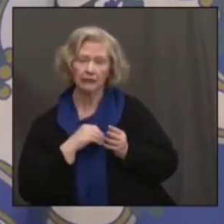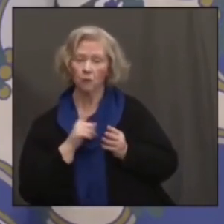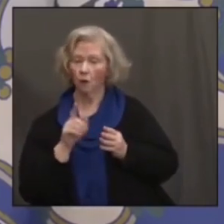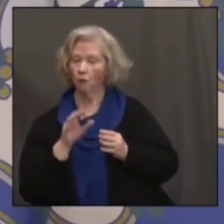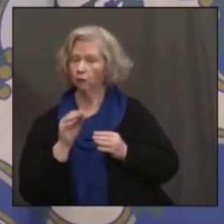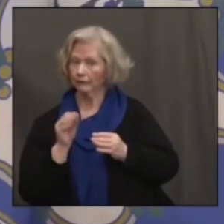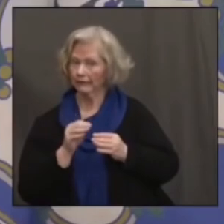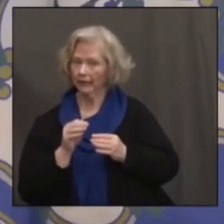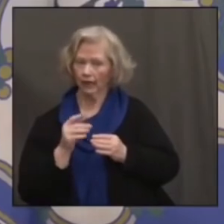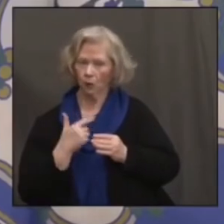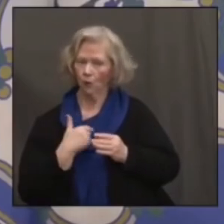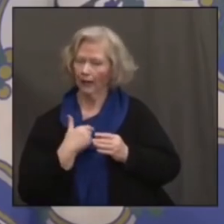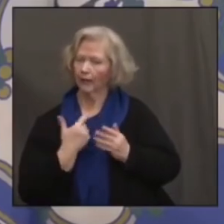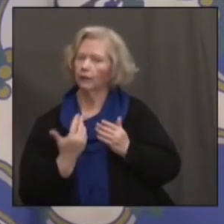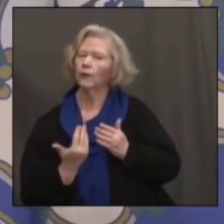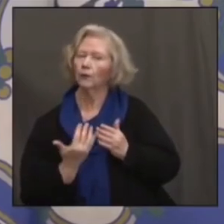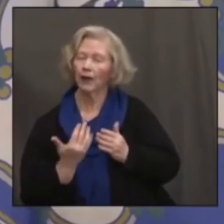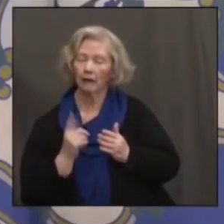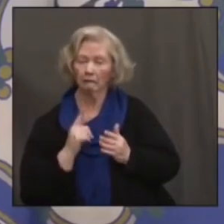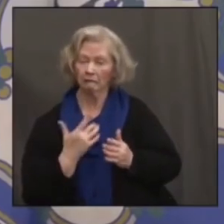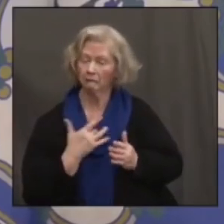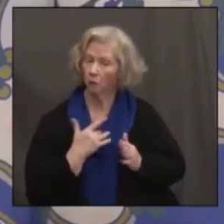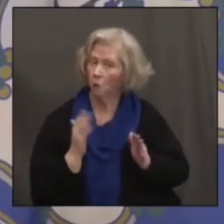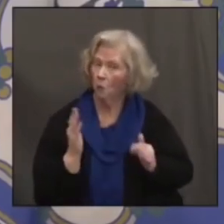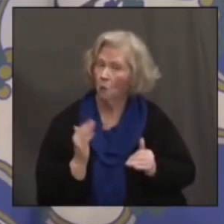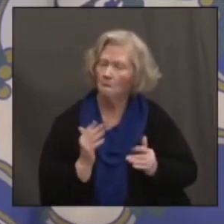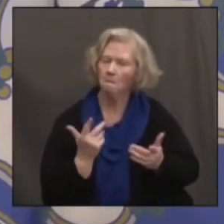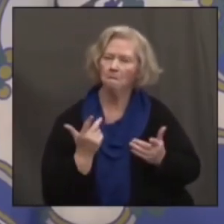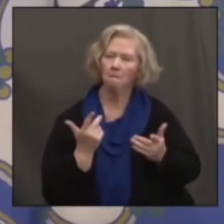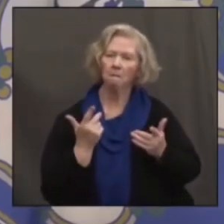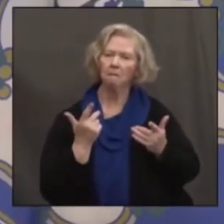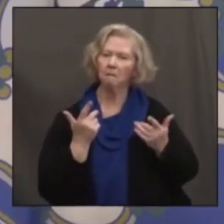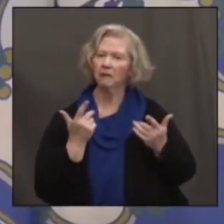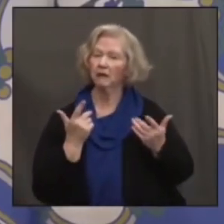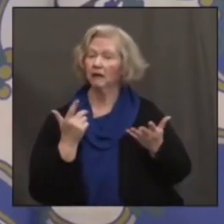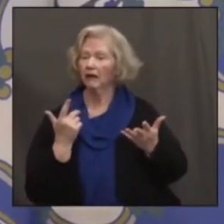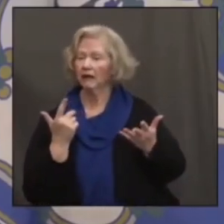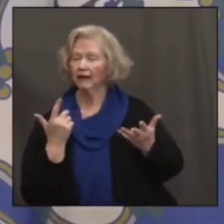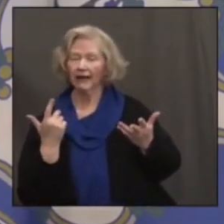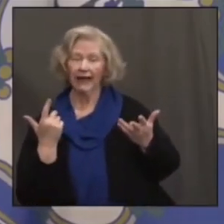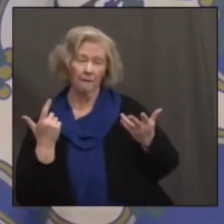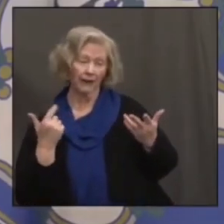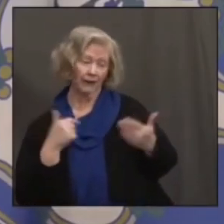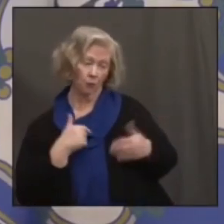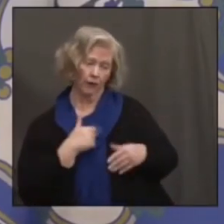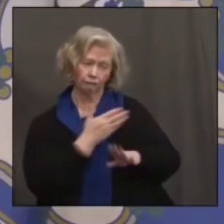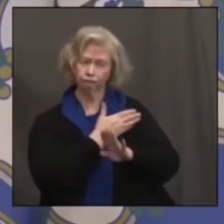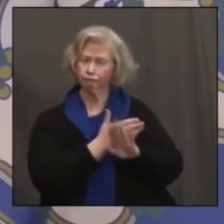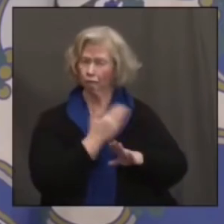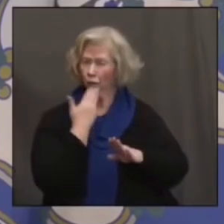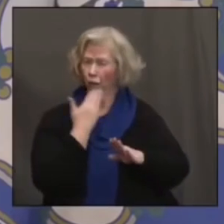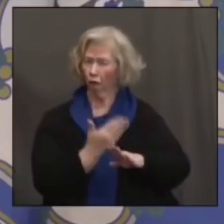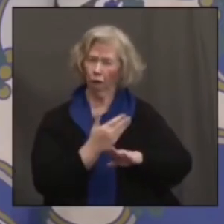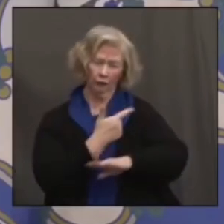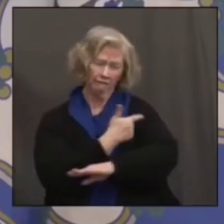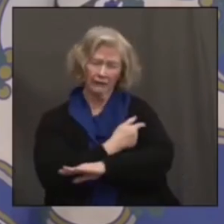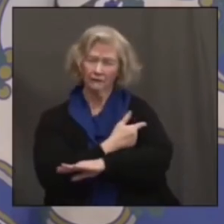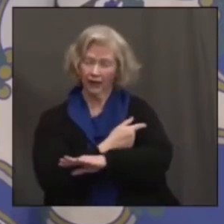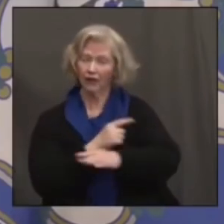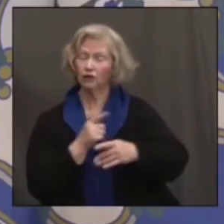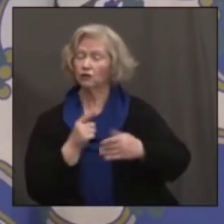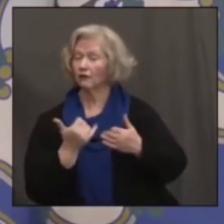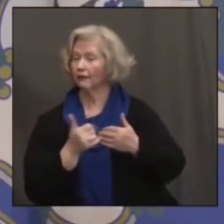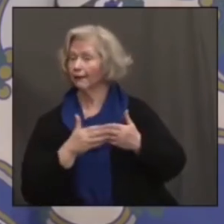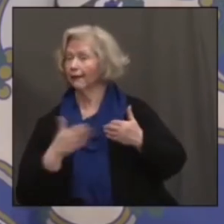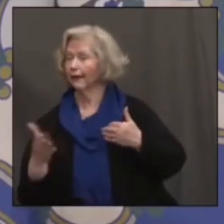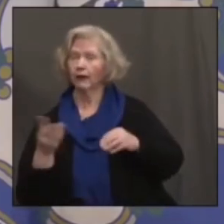like to think, you know, that we turn the corner, we're only going to be able to vaccinate more and more people that gives us more and more confidence that we've made the